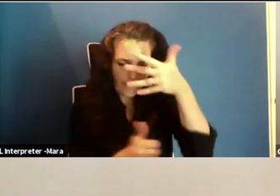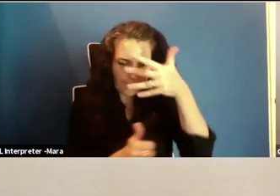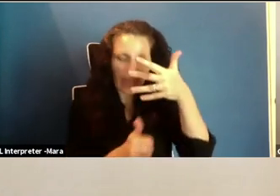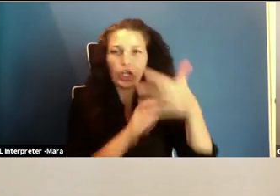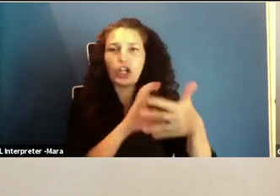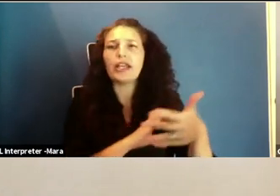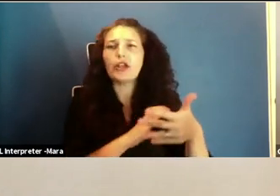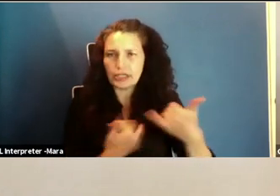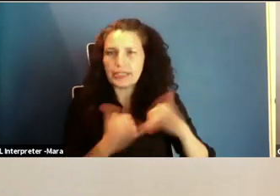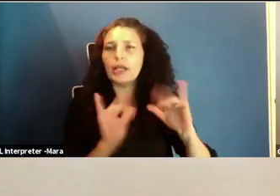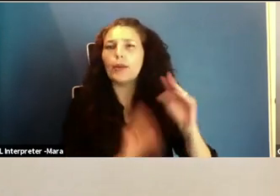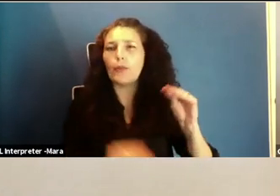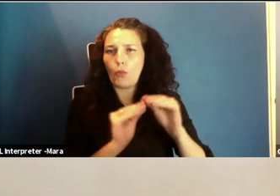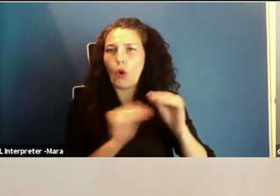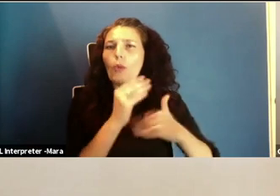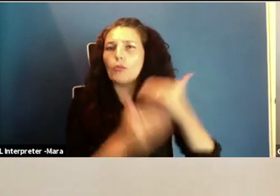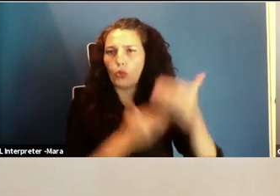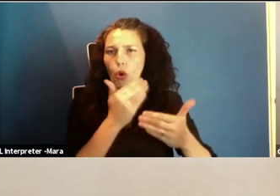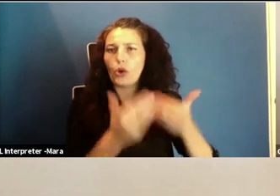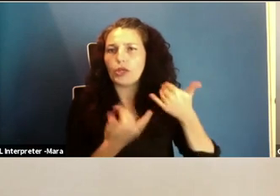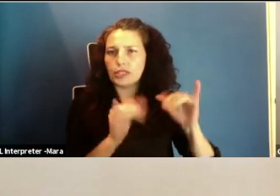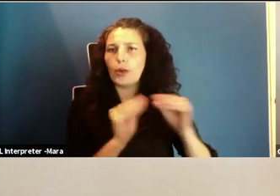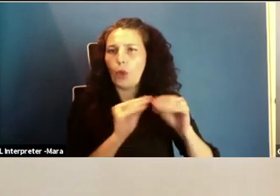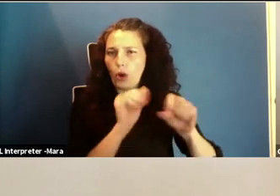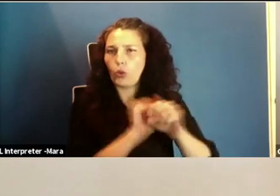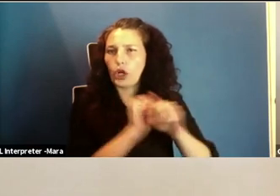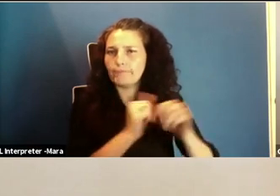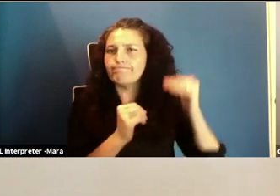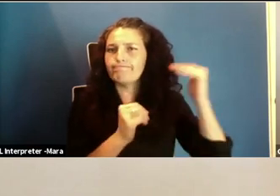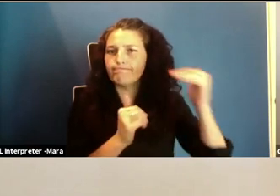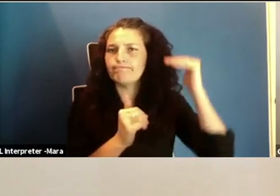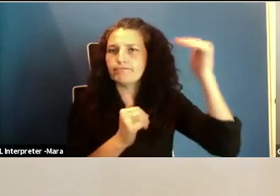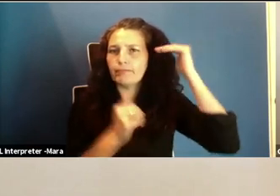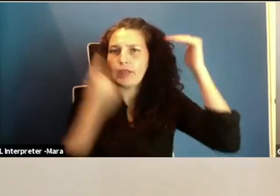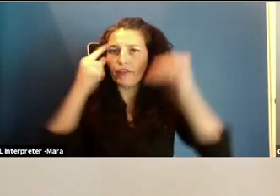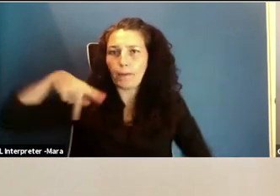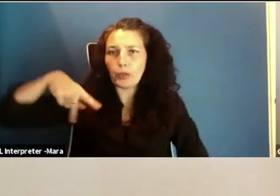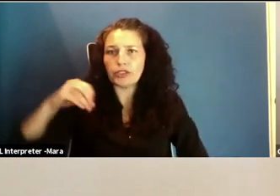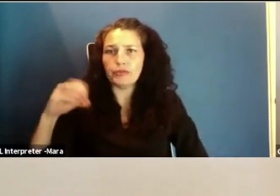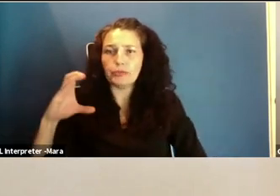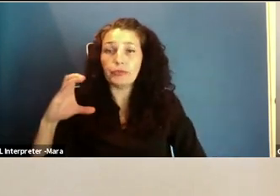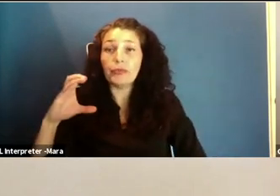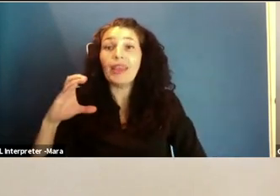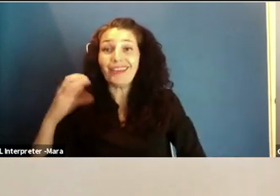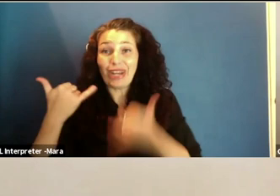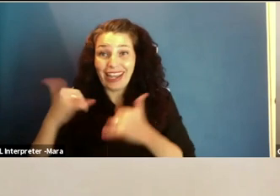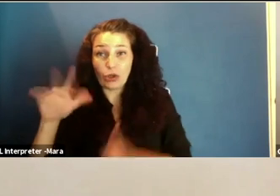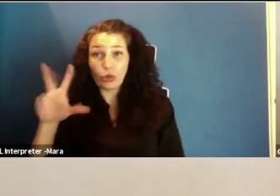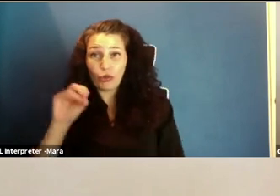We have more progress to make for people of color. We are at 30% now and